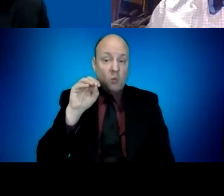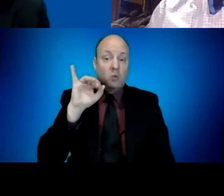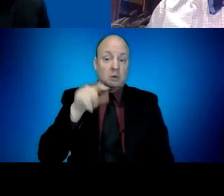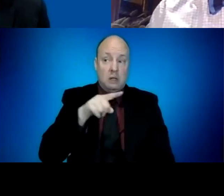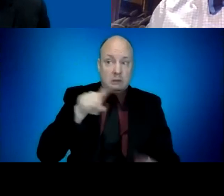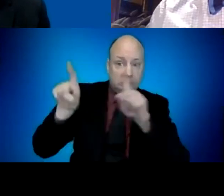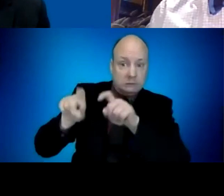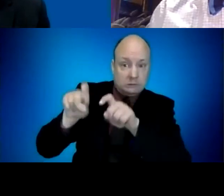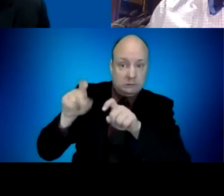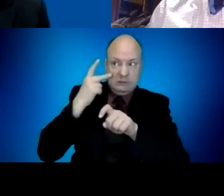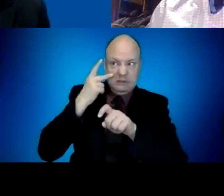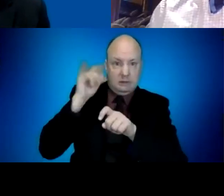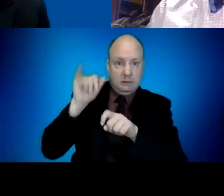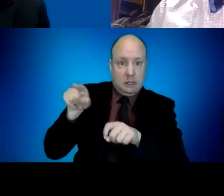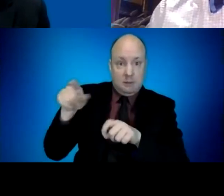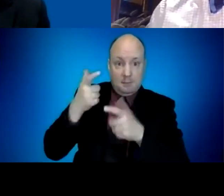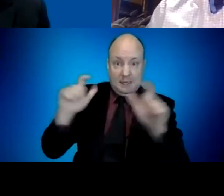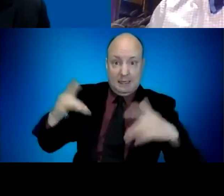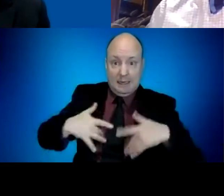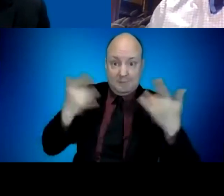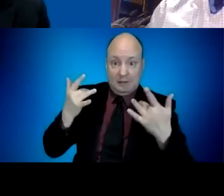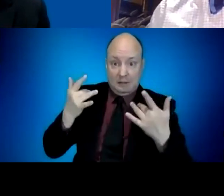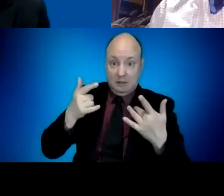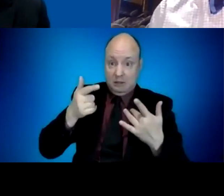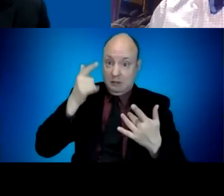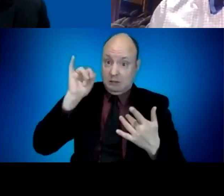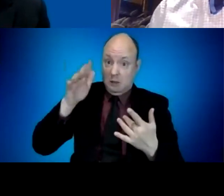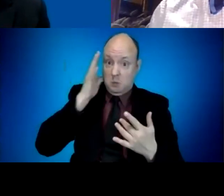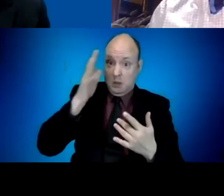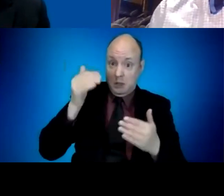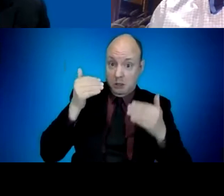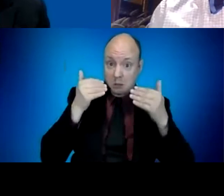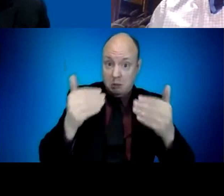or are you planning on limits on something like the Olympic trials?